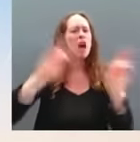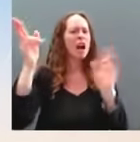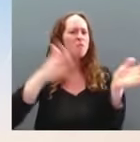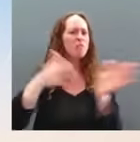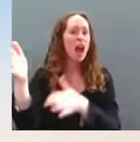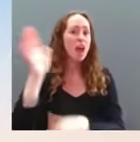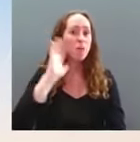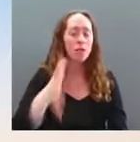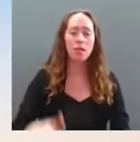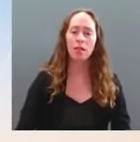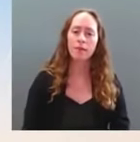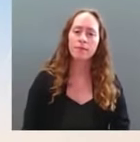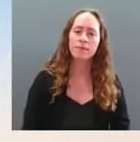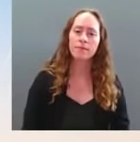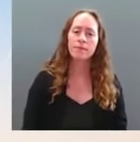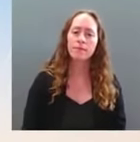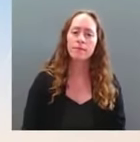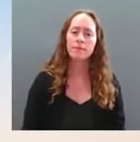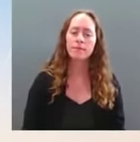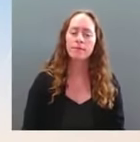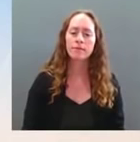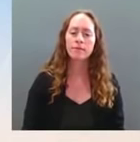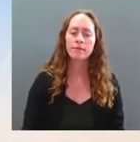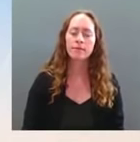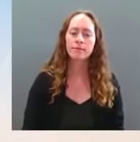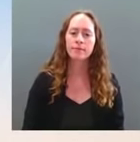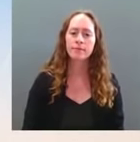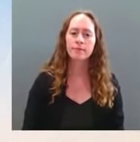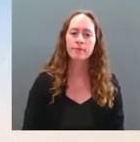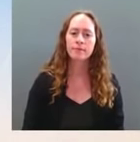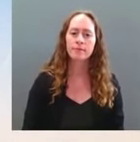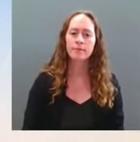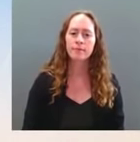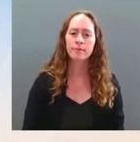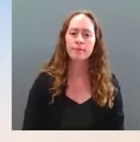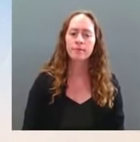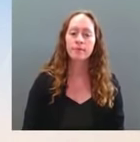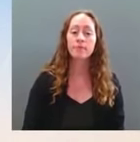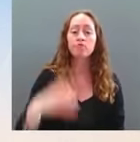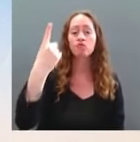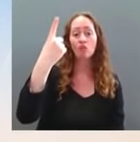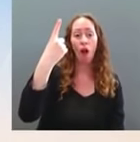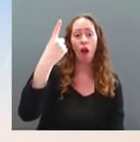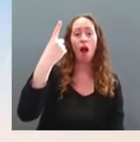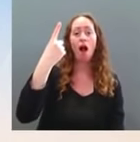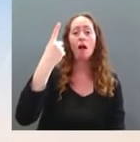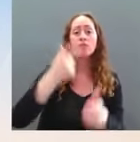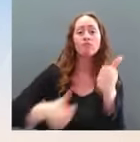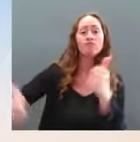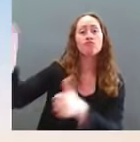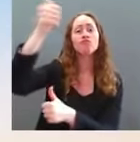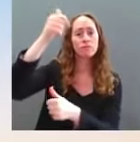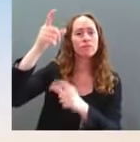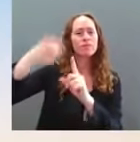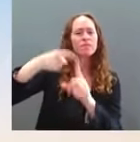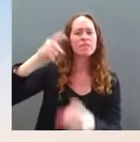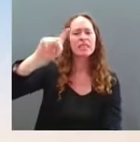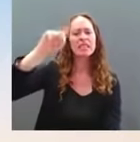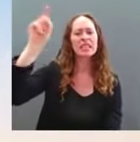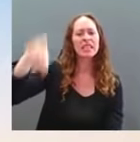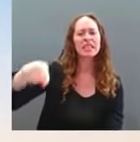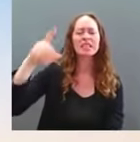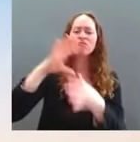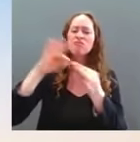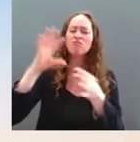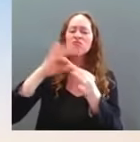D.C., when they get here, are you guys going to help them find a place to stay and something for them to do? Ms. Well, I'm not aware of what authority